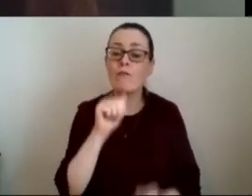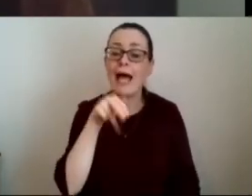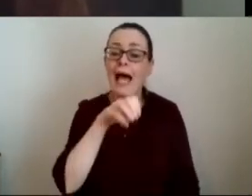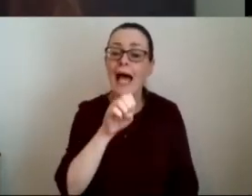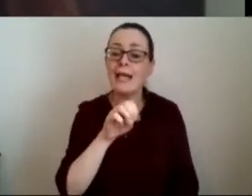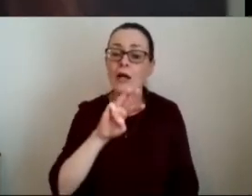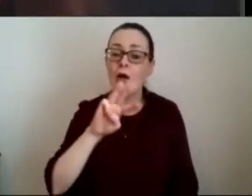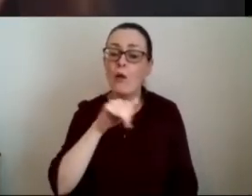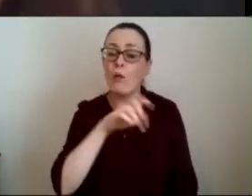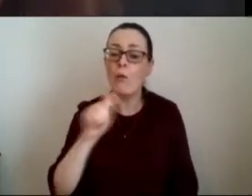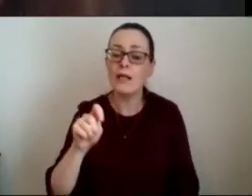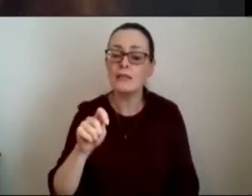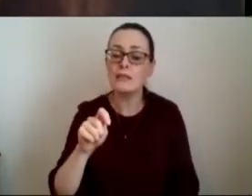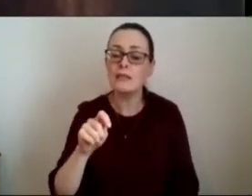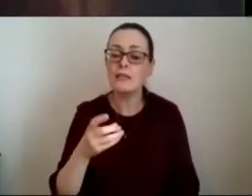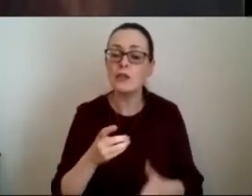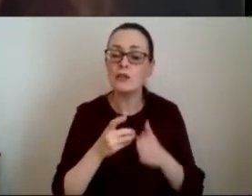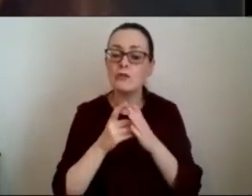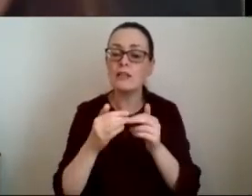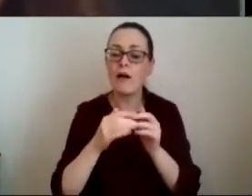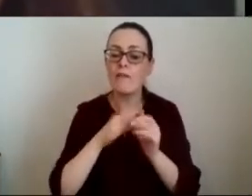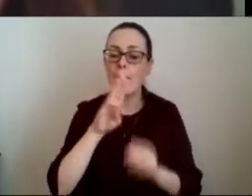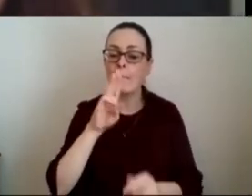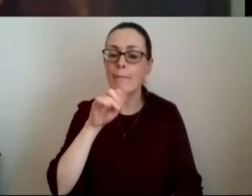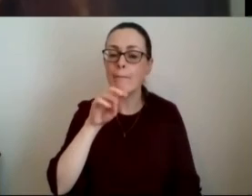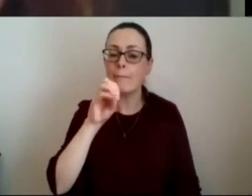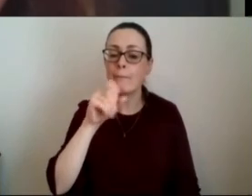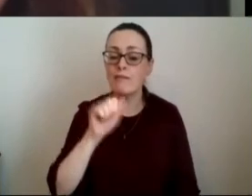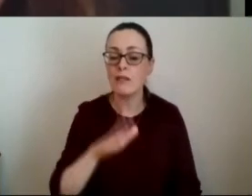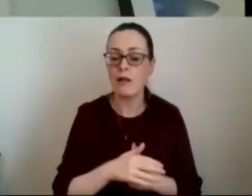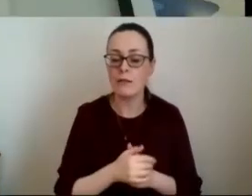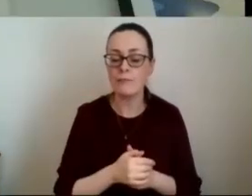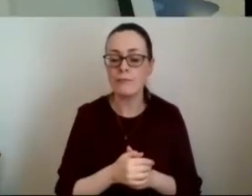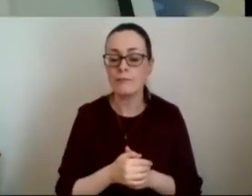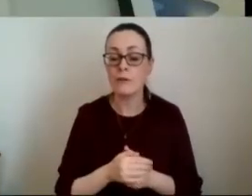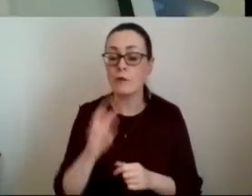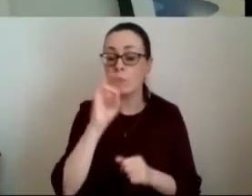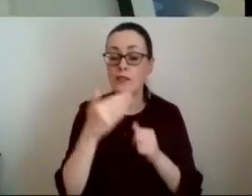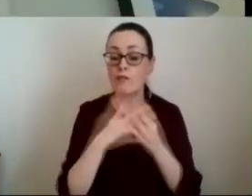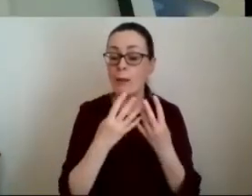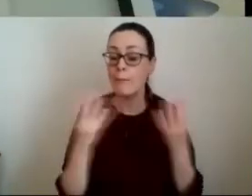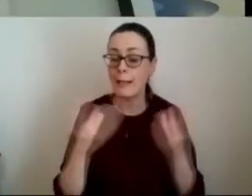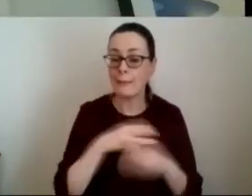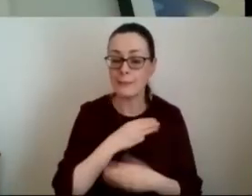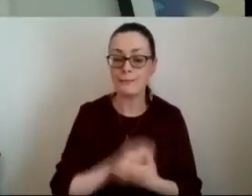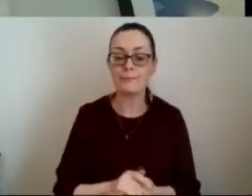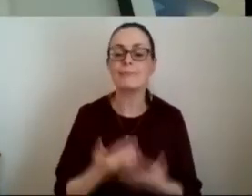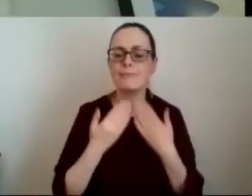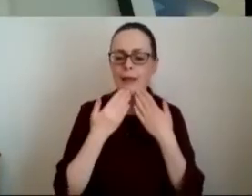the independent public policy think bank for northern ireland i'm pleased for your question to the panel thank you